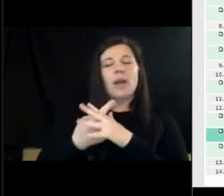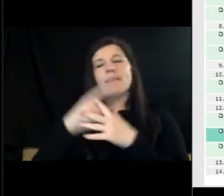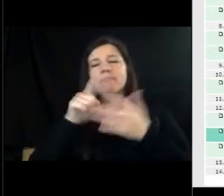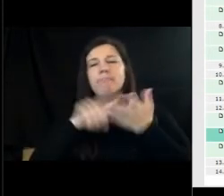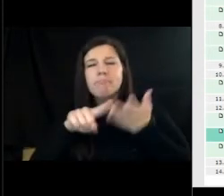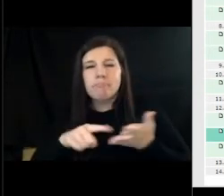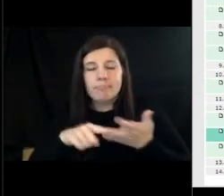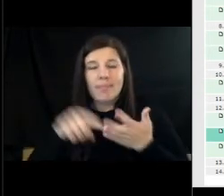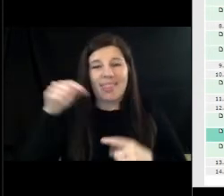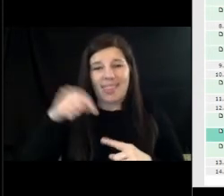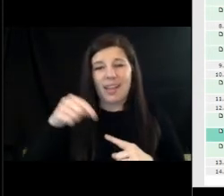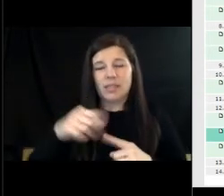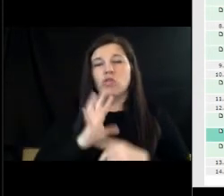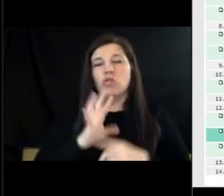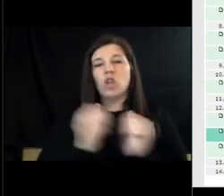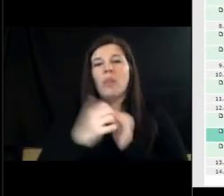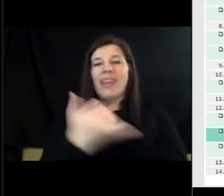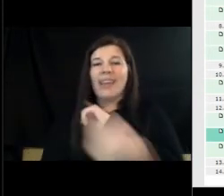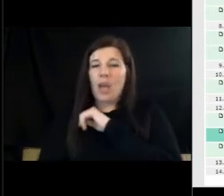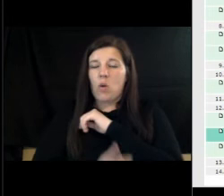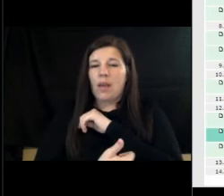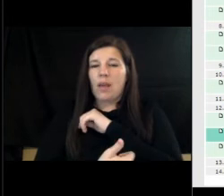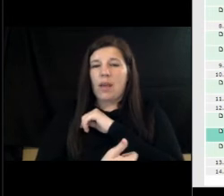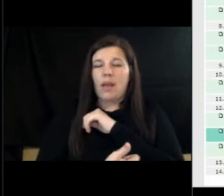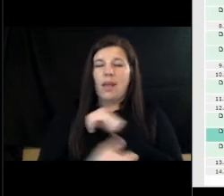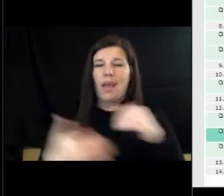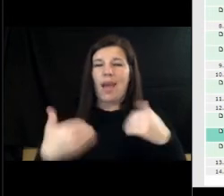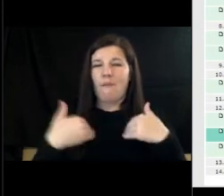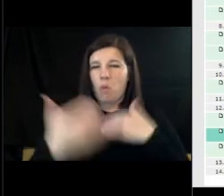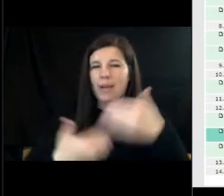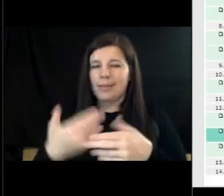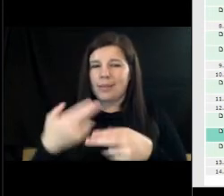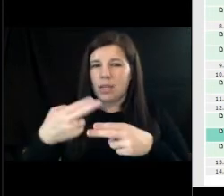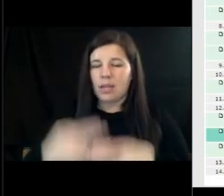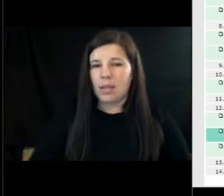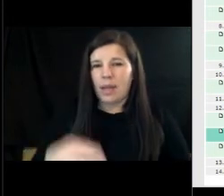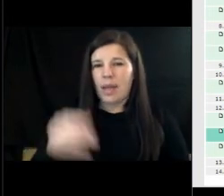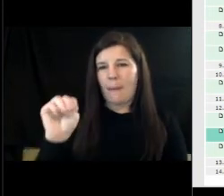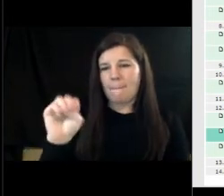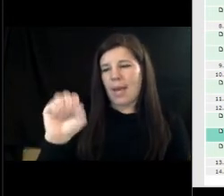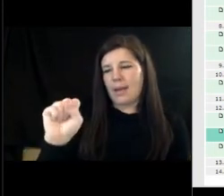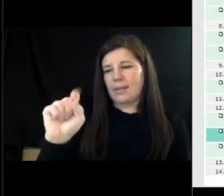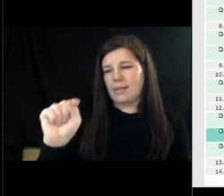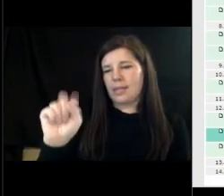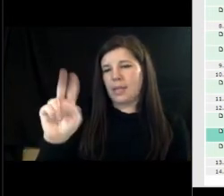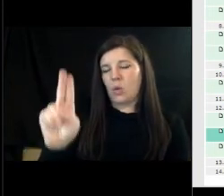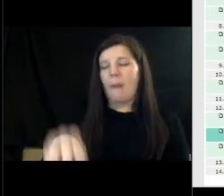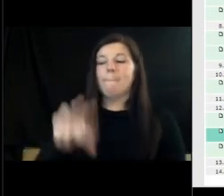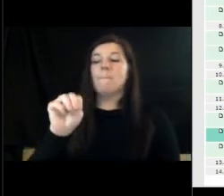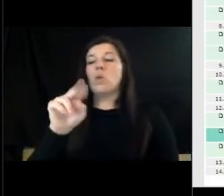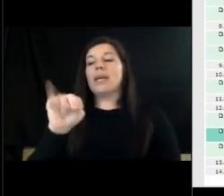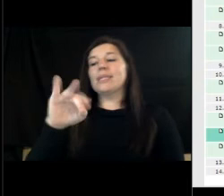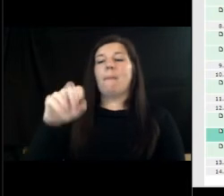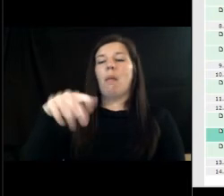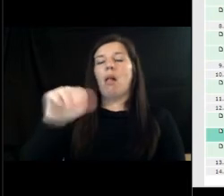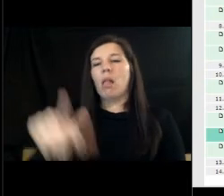talked to the county and they went through a process called mstu which is the municipal serving